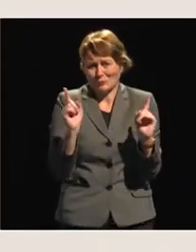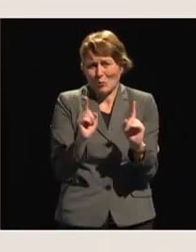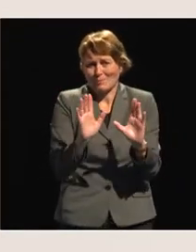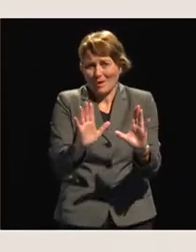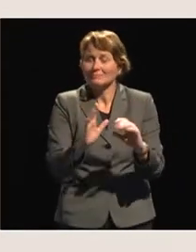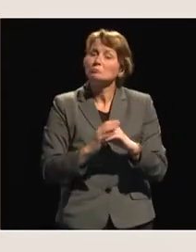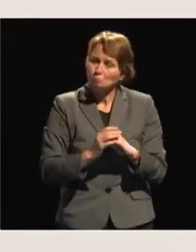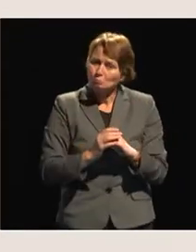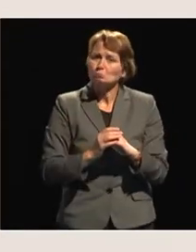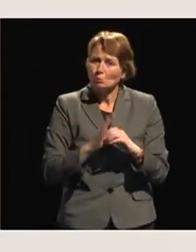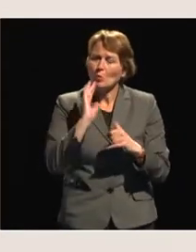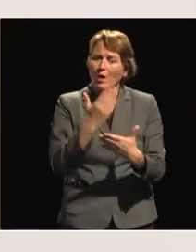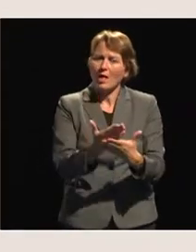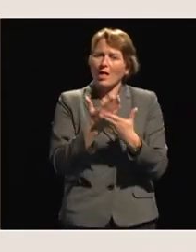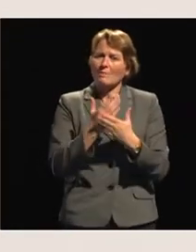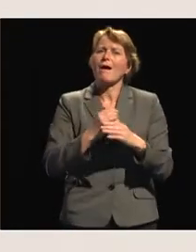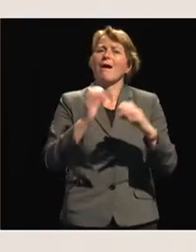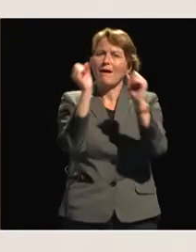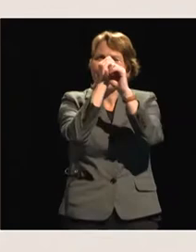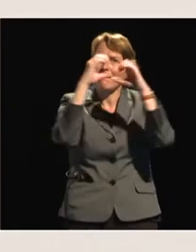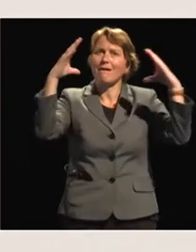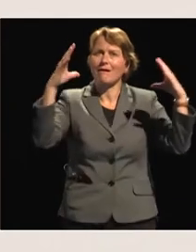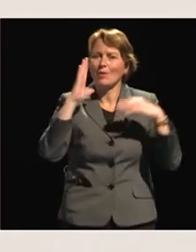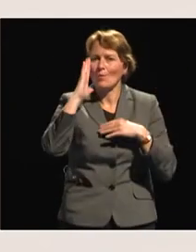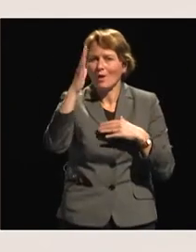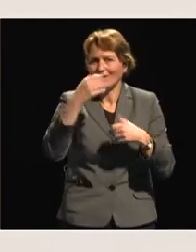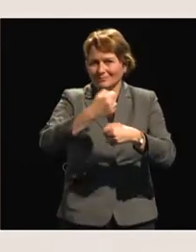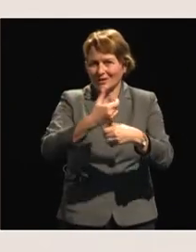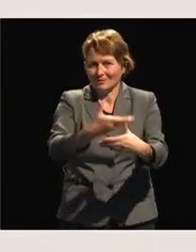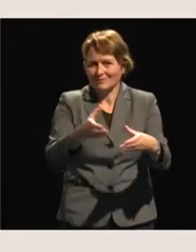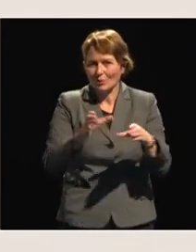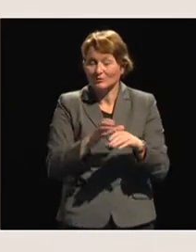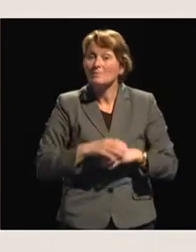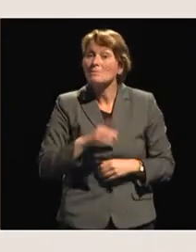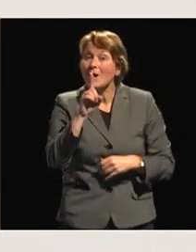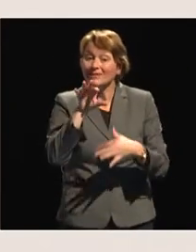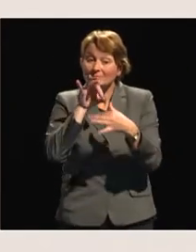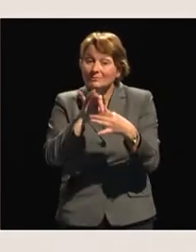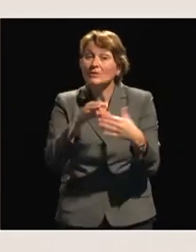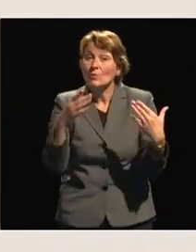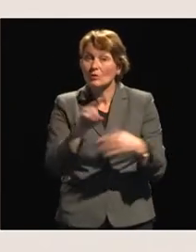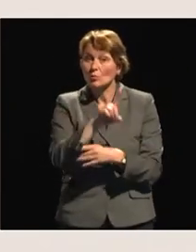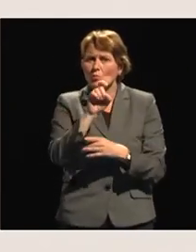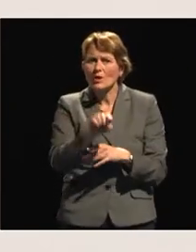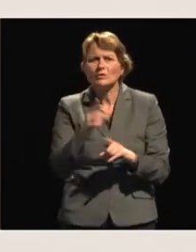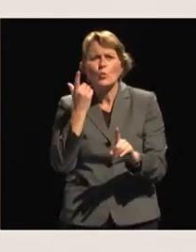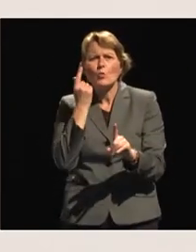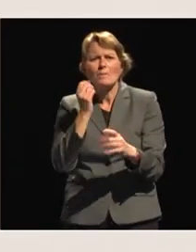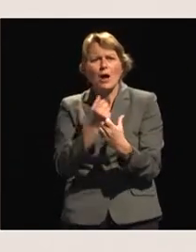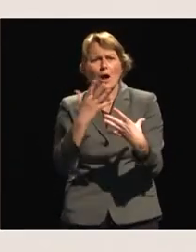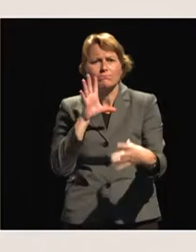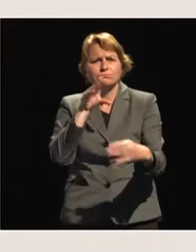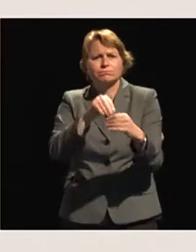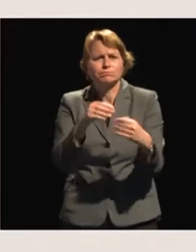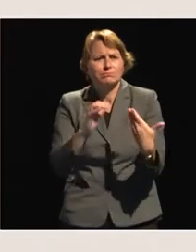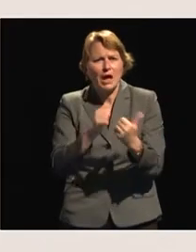would serve us well. And within that, there's a particular question as to what role women are going to